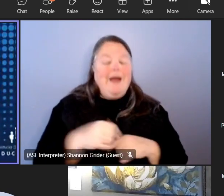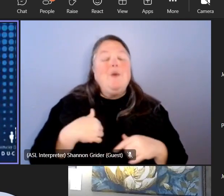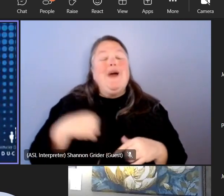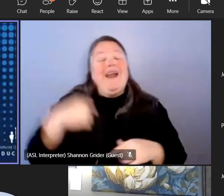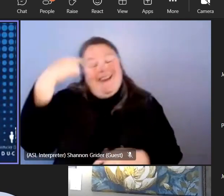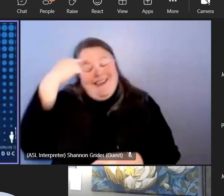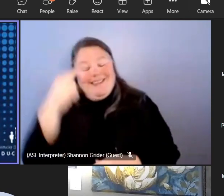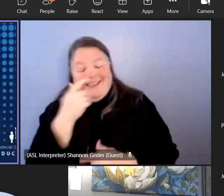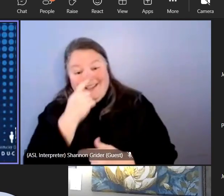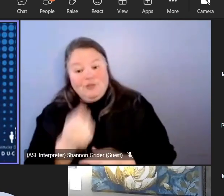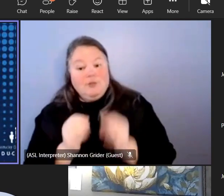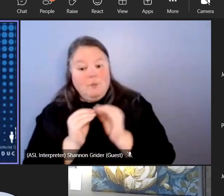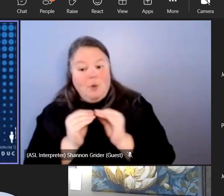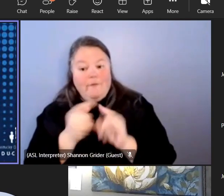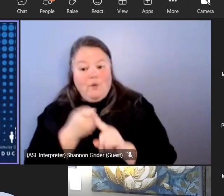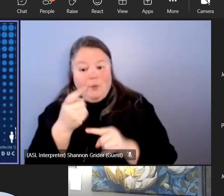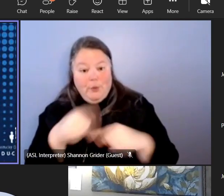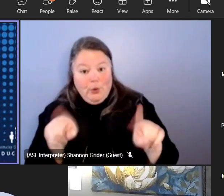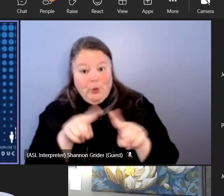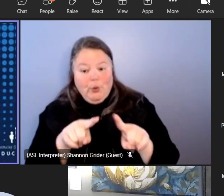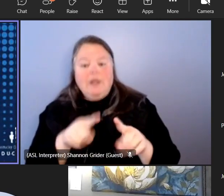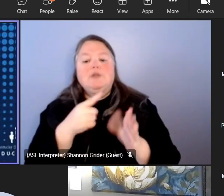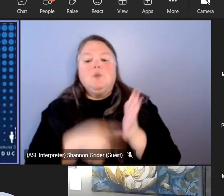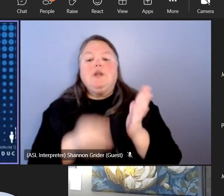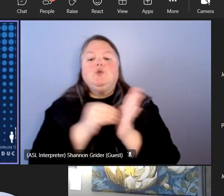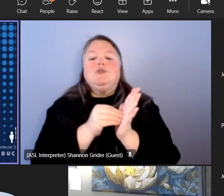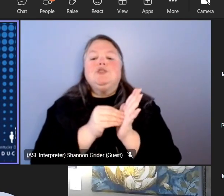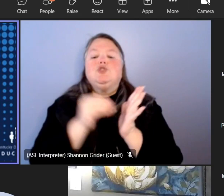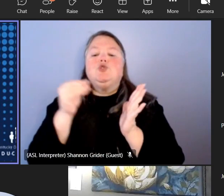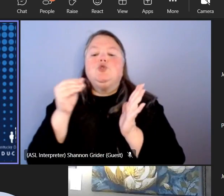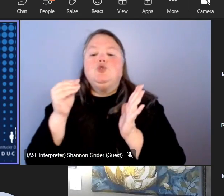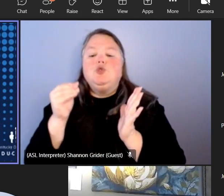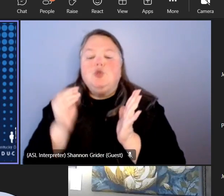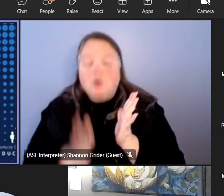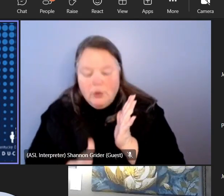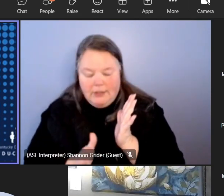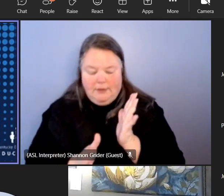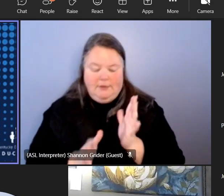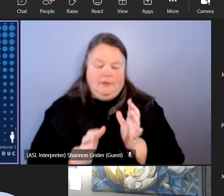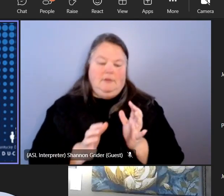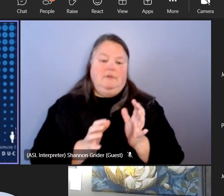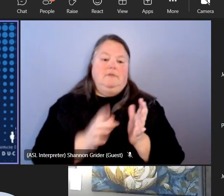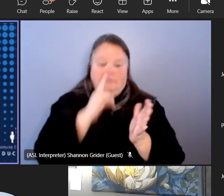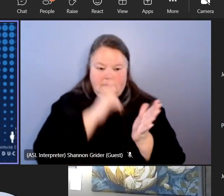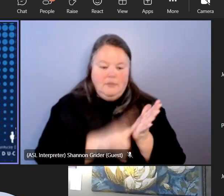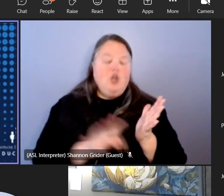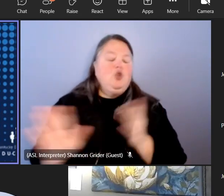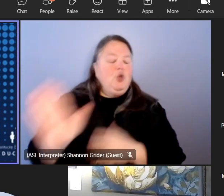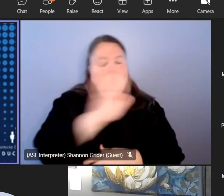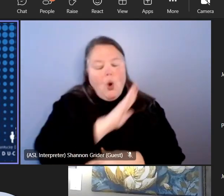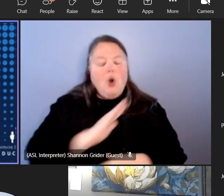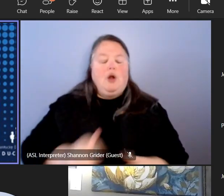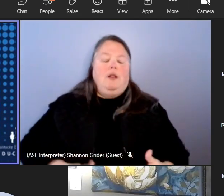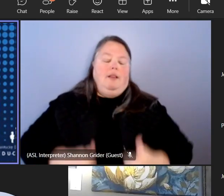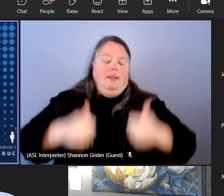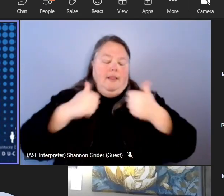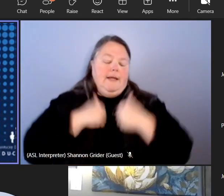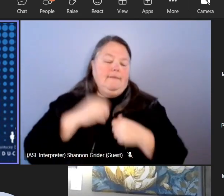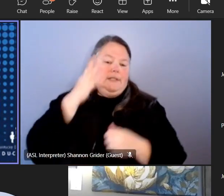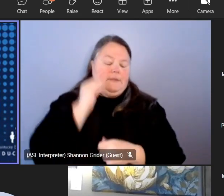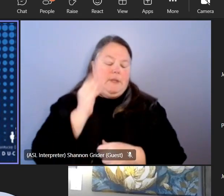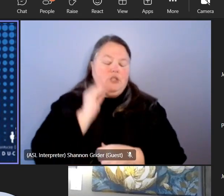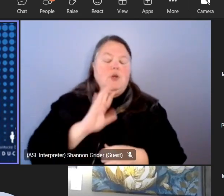is the student experience and that's really the the purpose of this council is to bring your lived experiences your